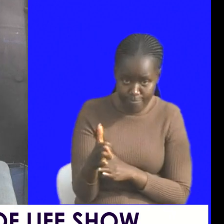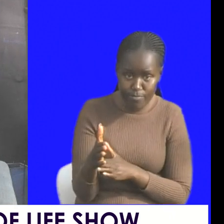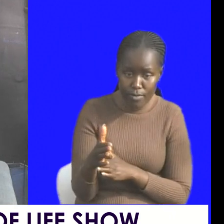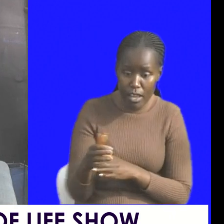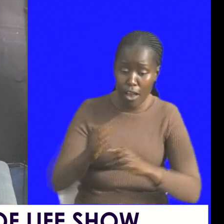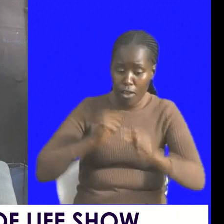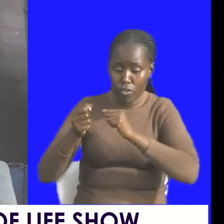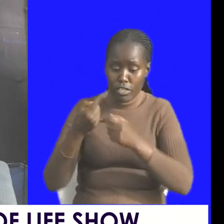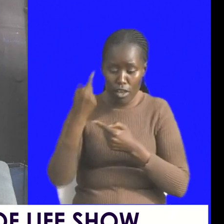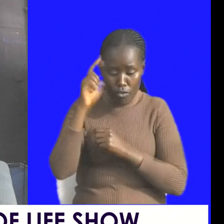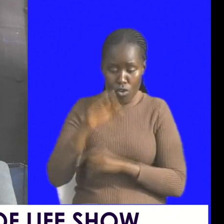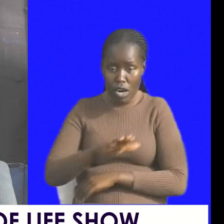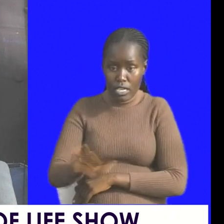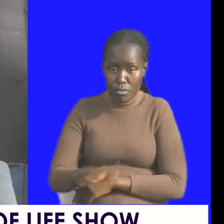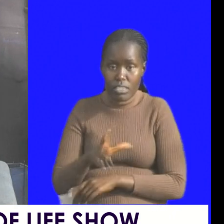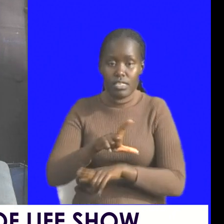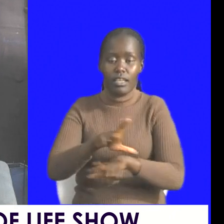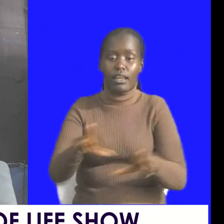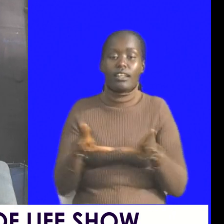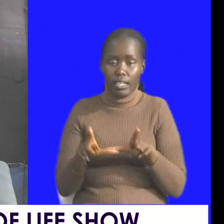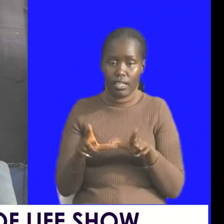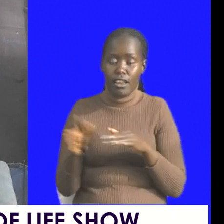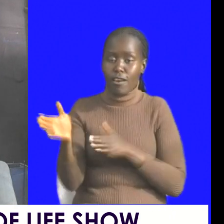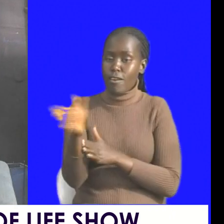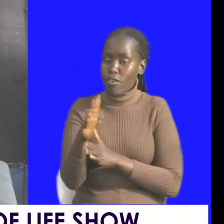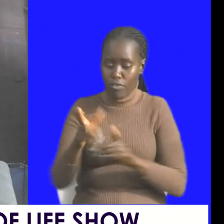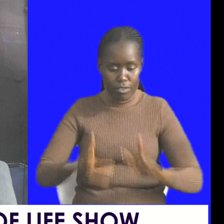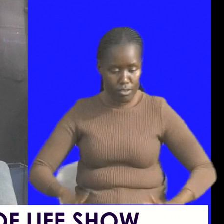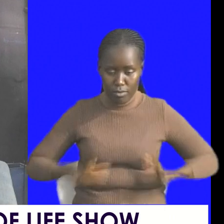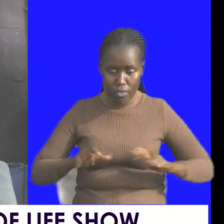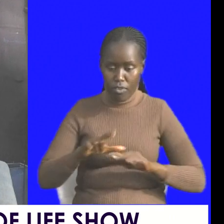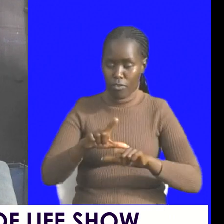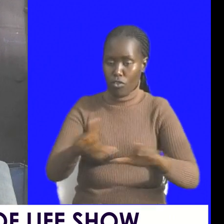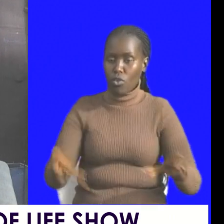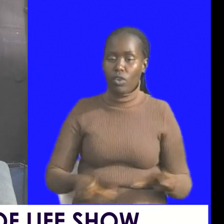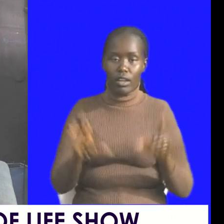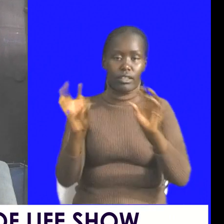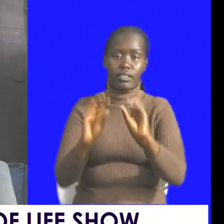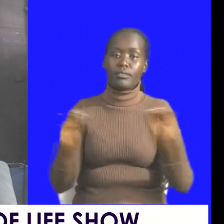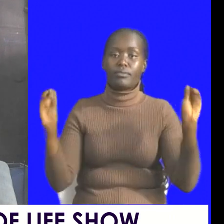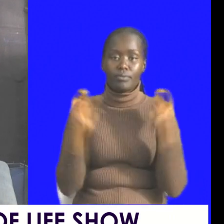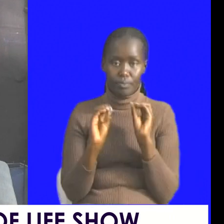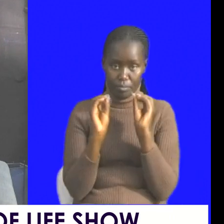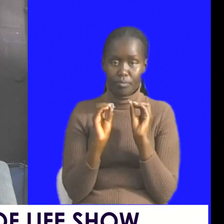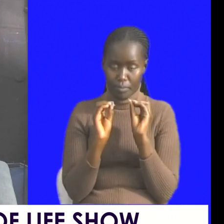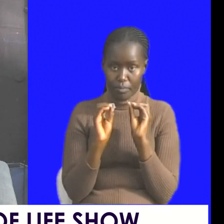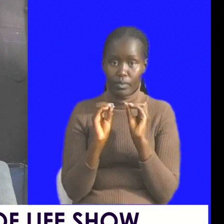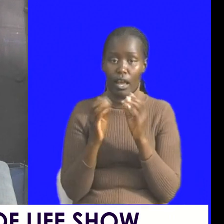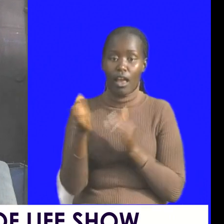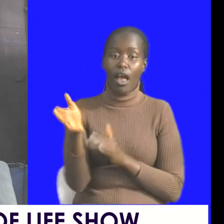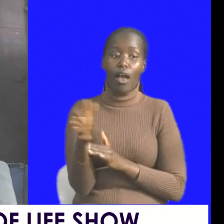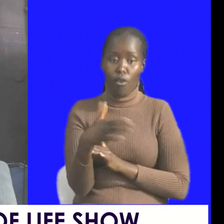it will die fish cannot survive on land come on did you know that fish